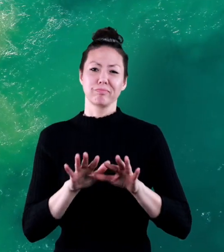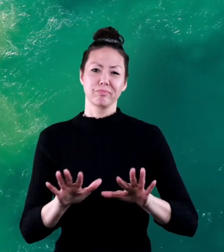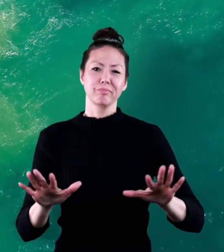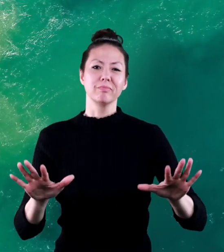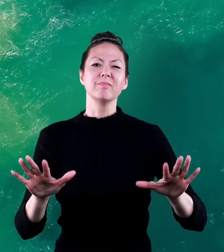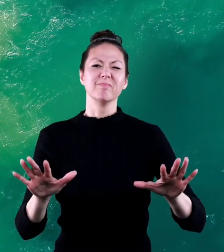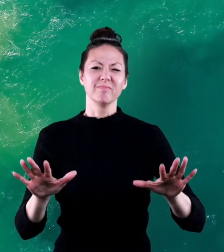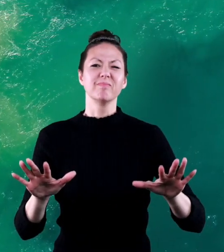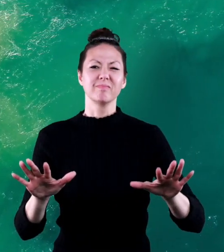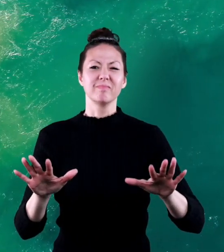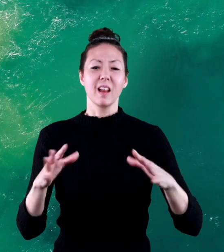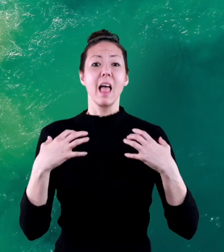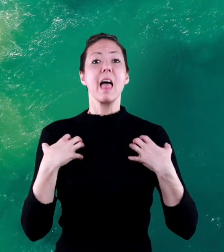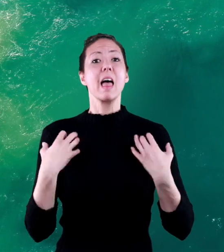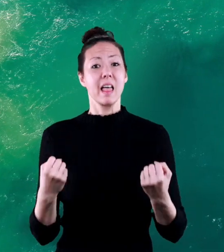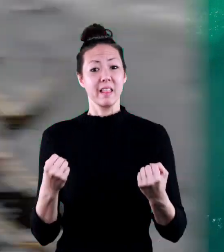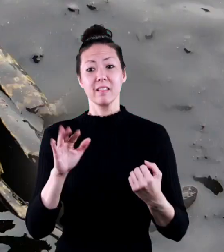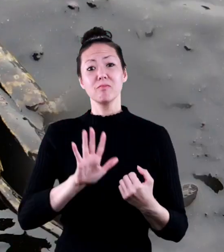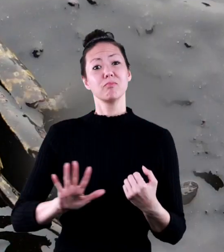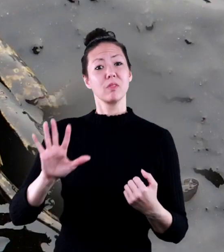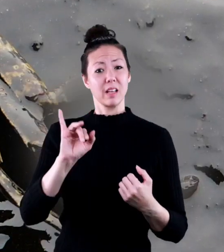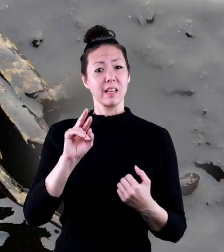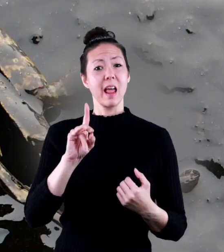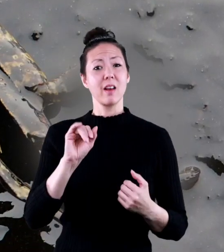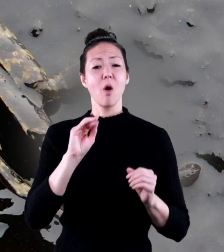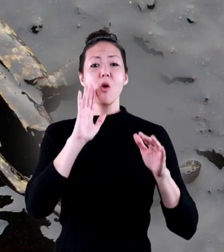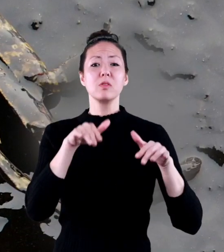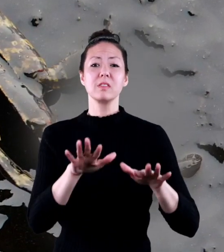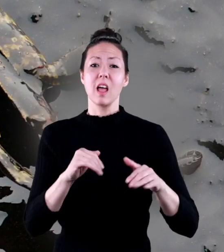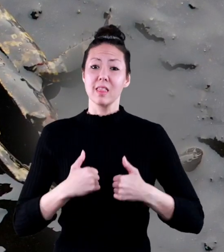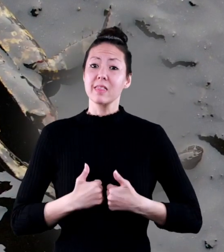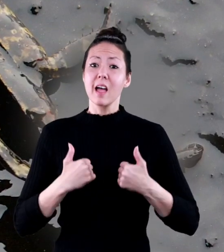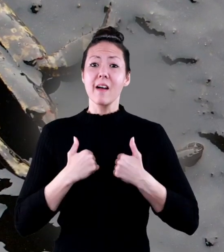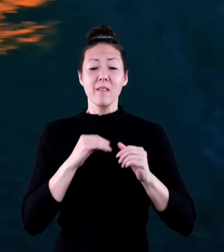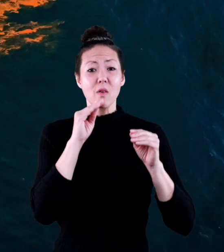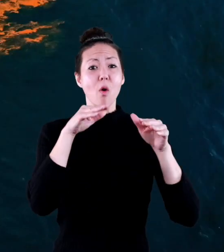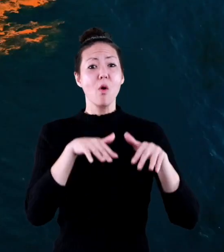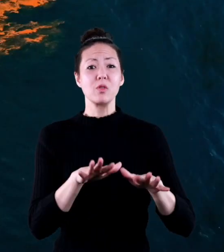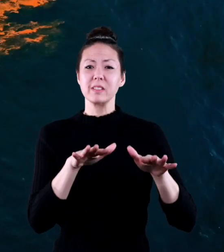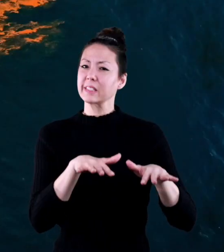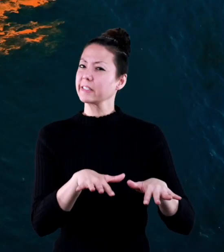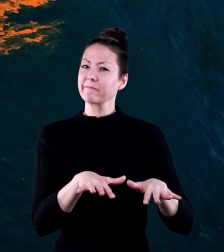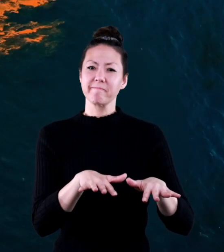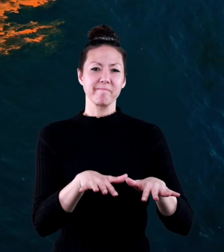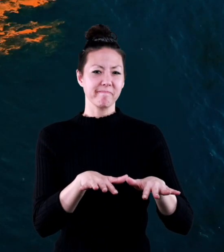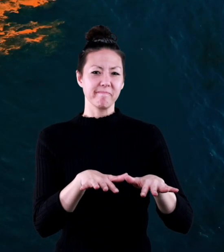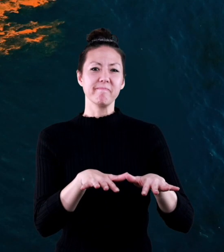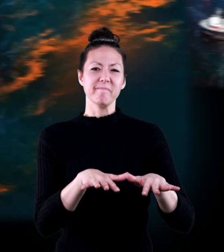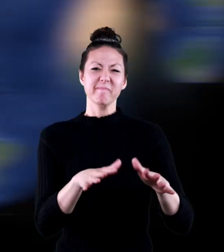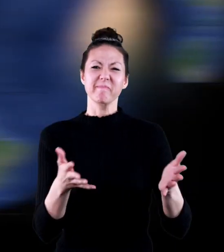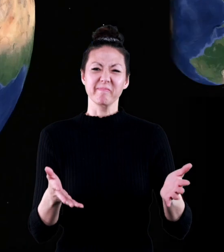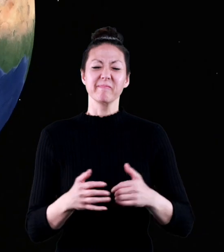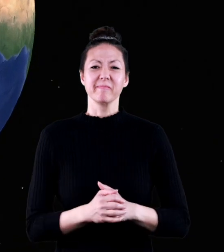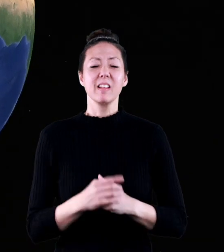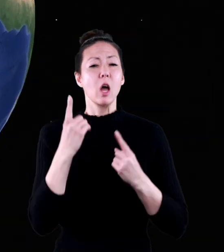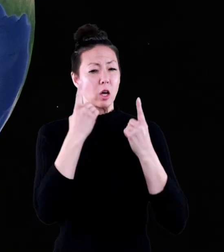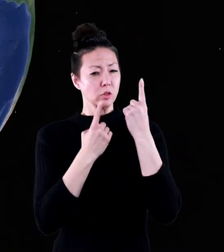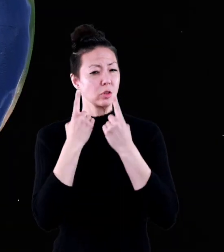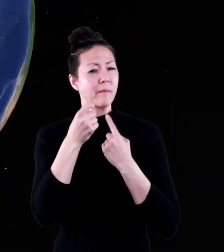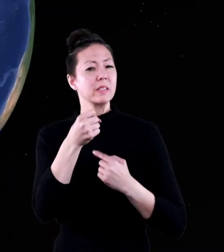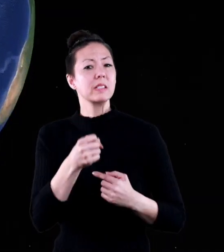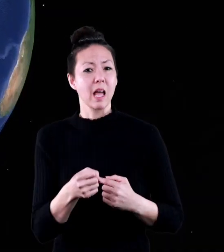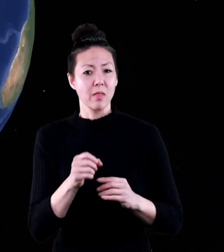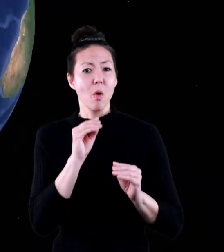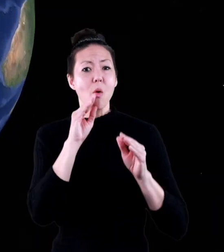believed to be a great threat to the health of the Indian Ocean and the life in the ocean. Let's